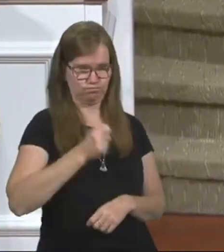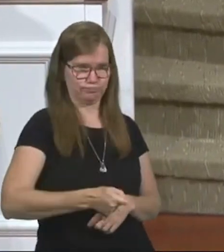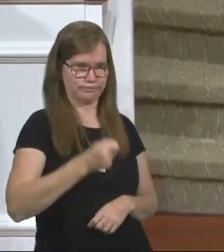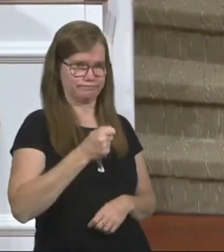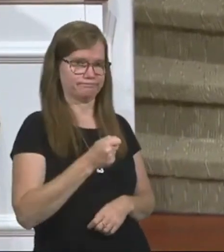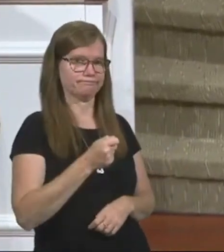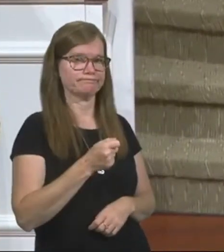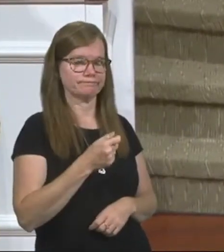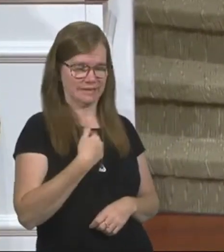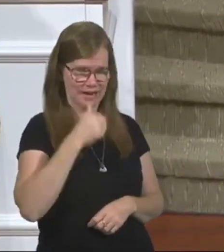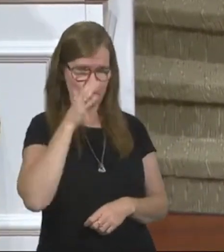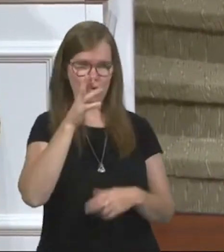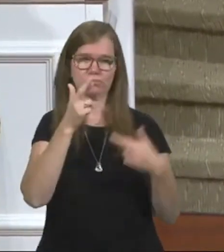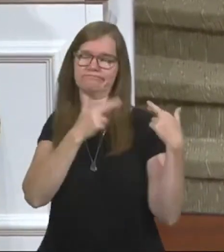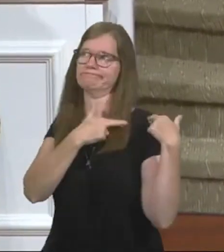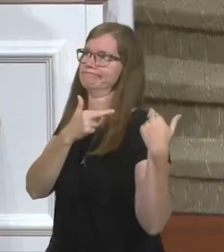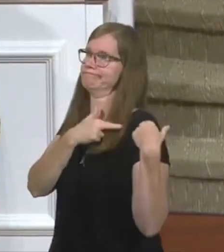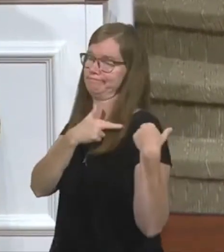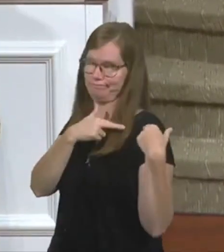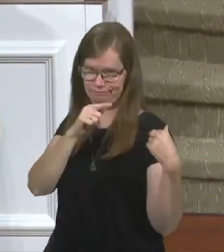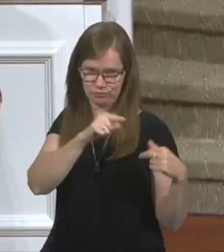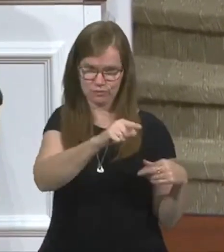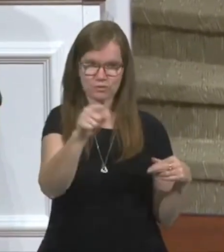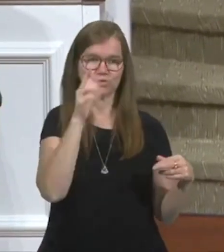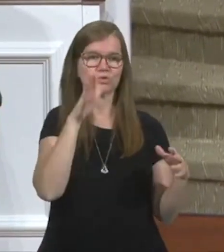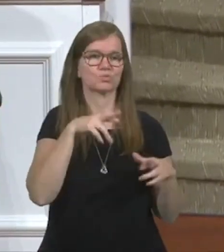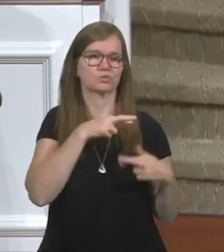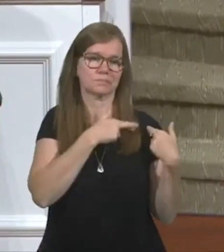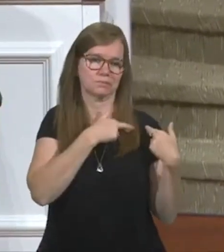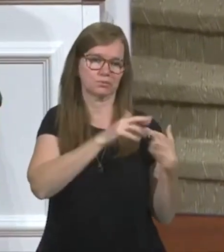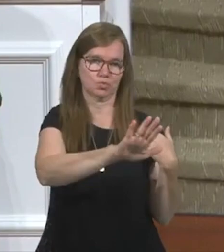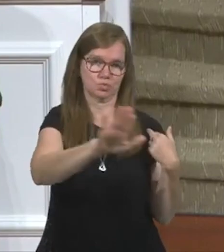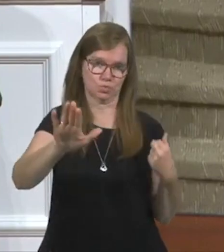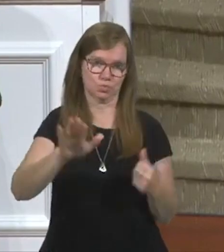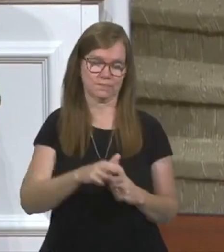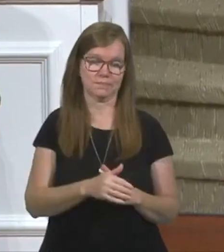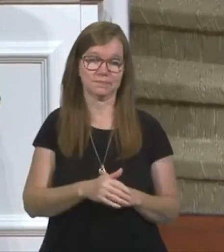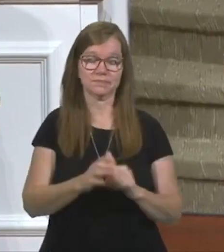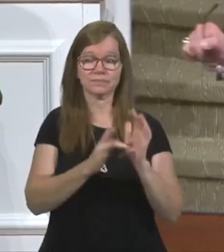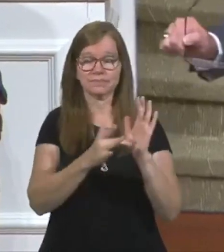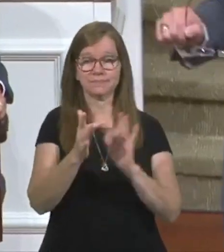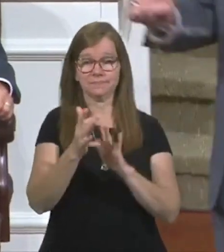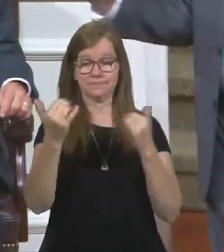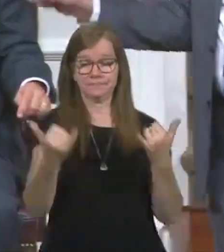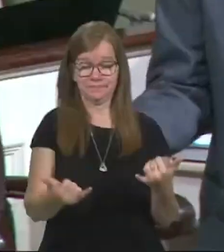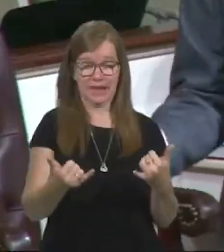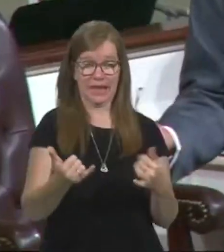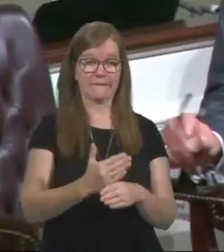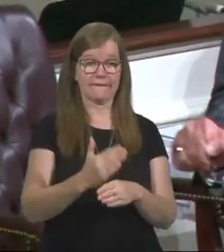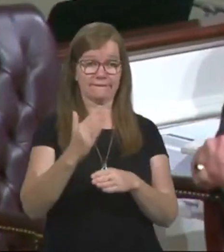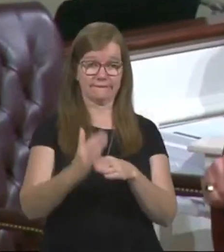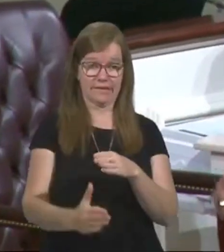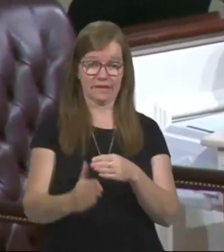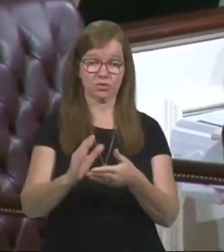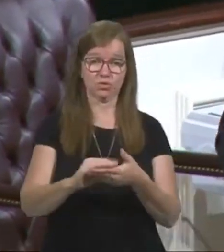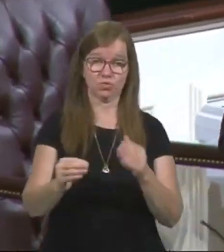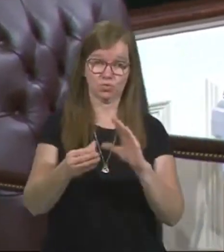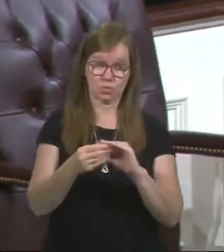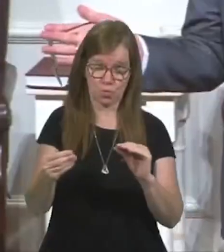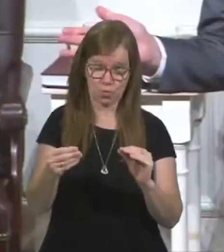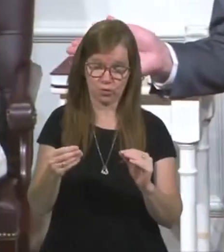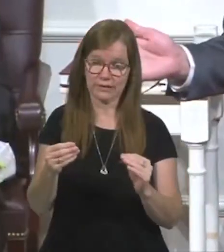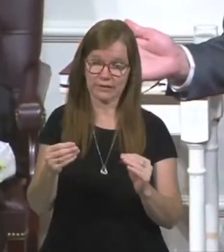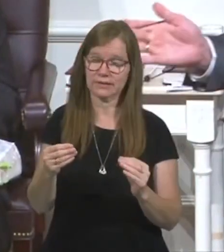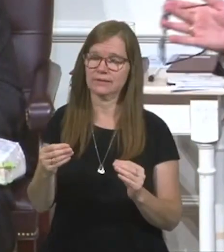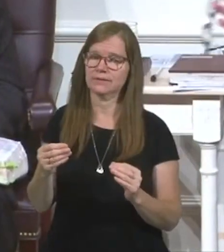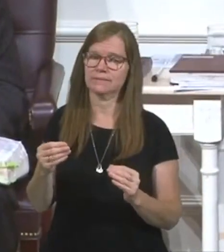And I will be responsible for that. And you'll be responsible for yours. So Jesus now finishes the story and he turns his